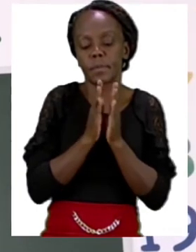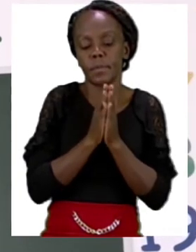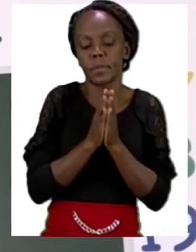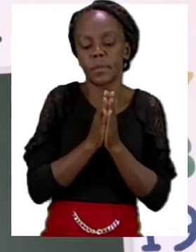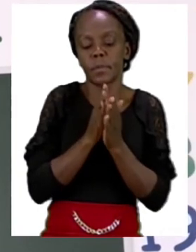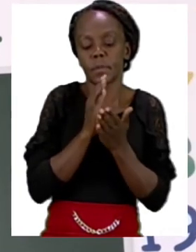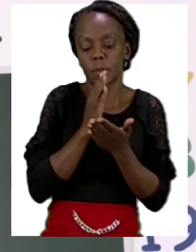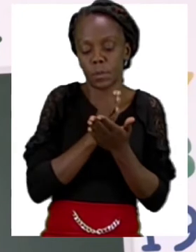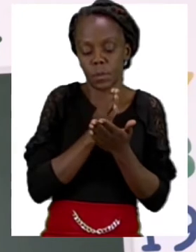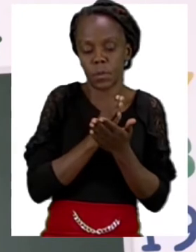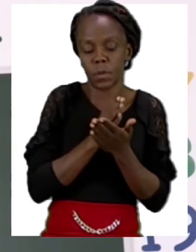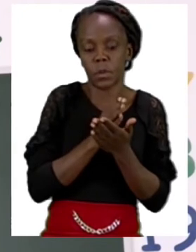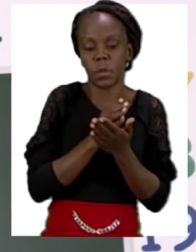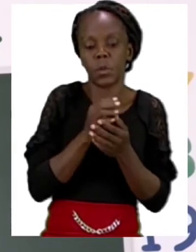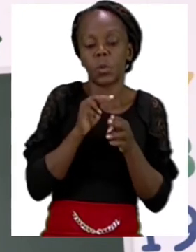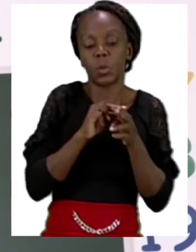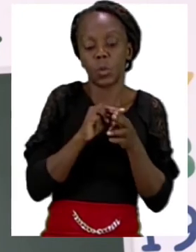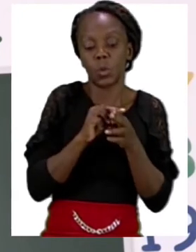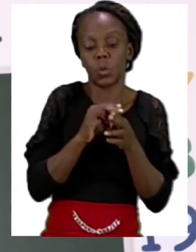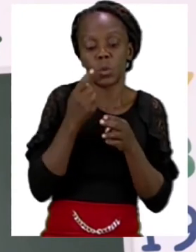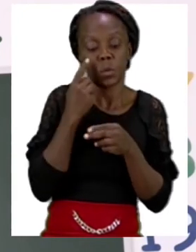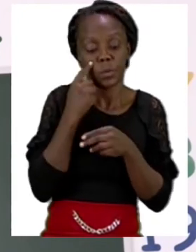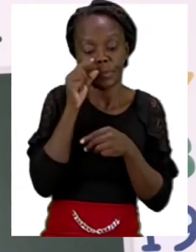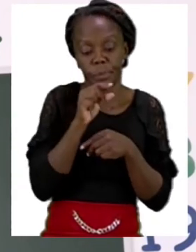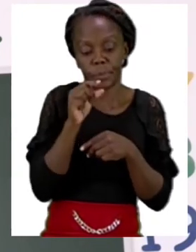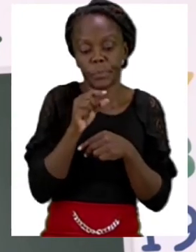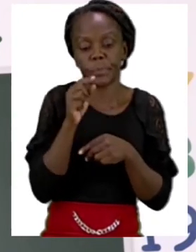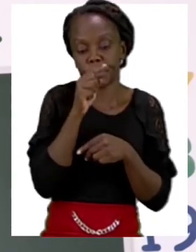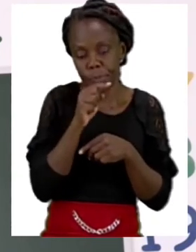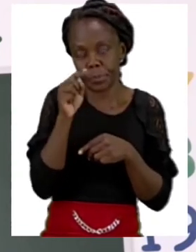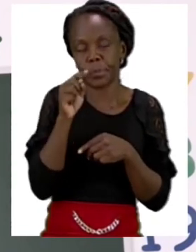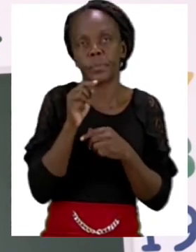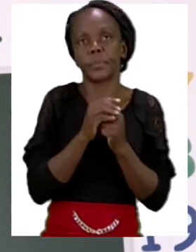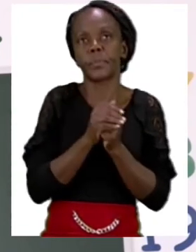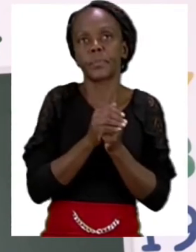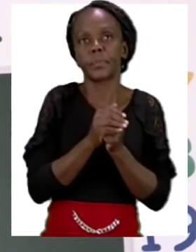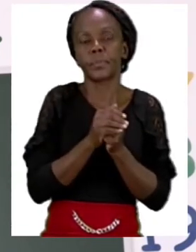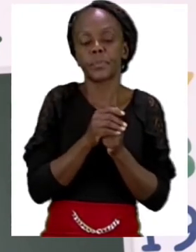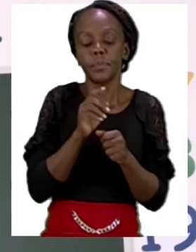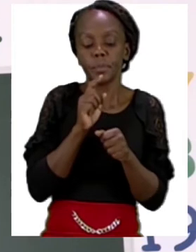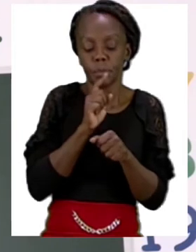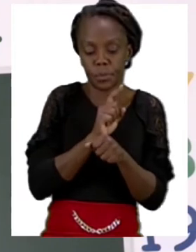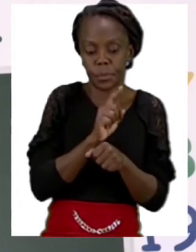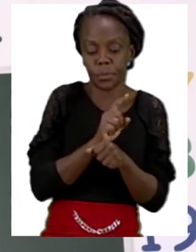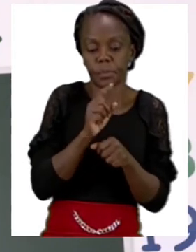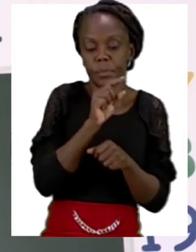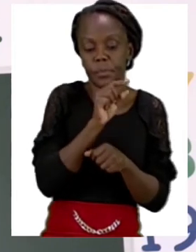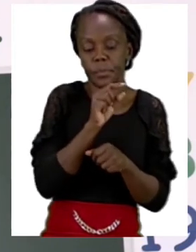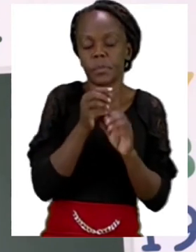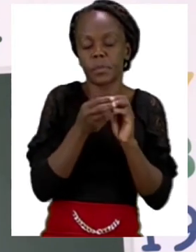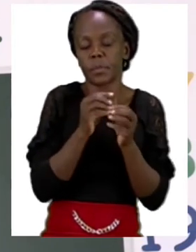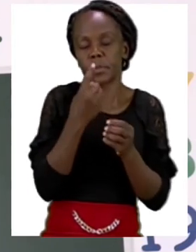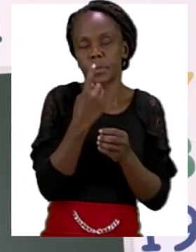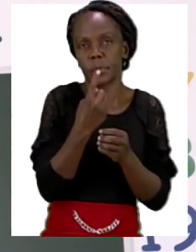first sentence says, the ball is in the box.